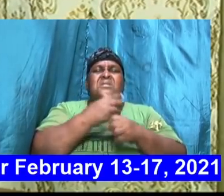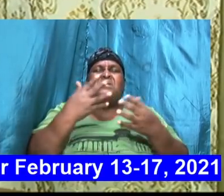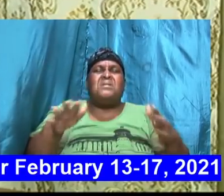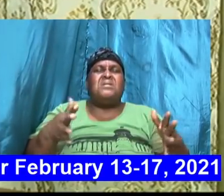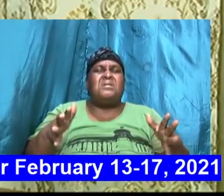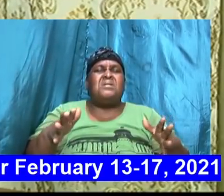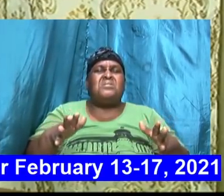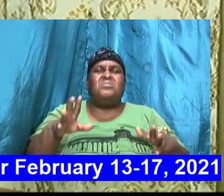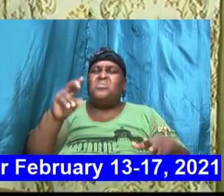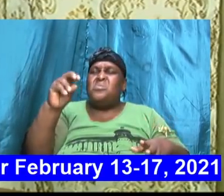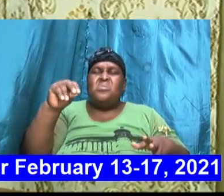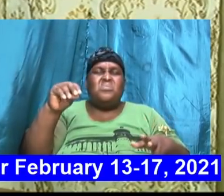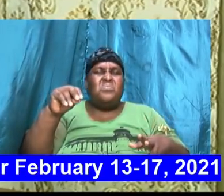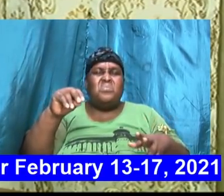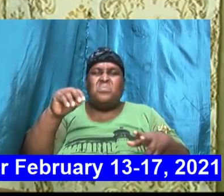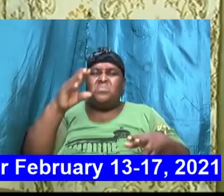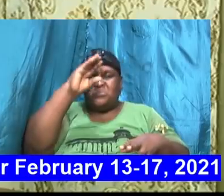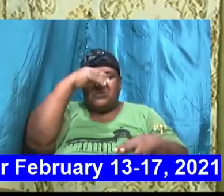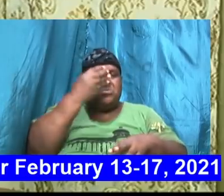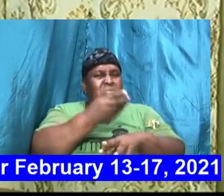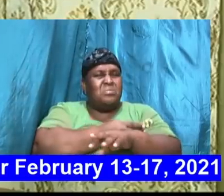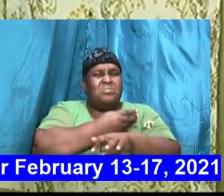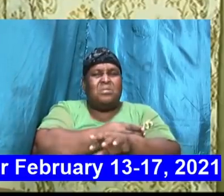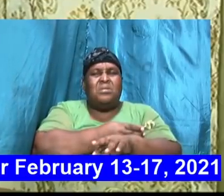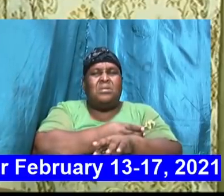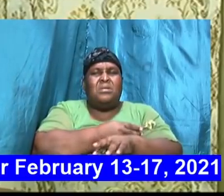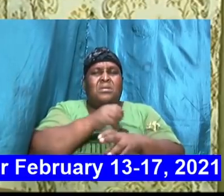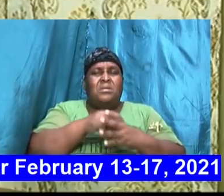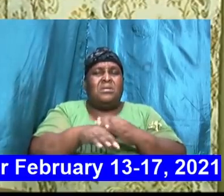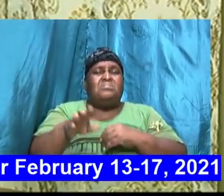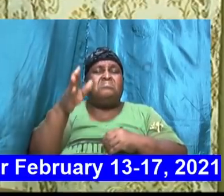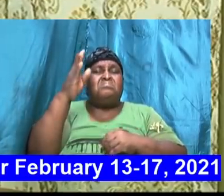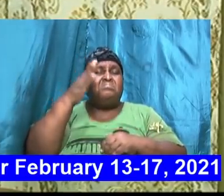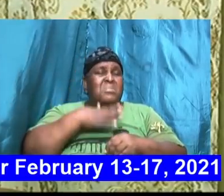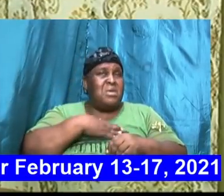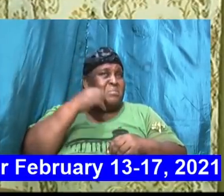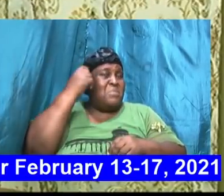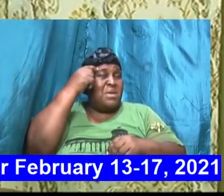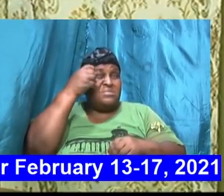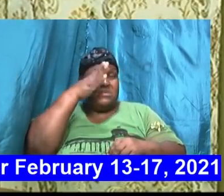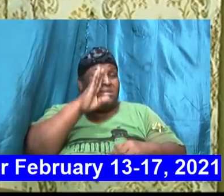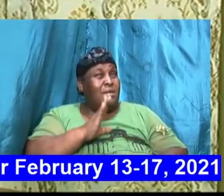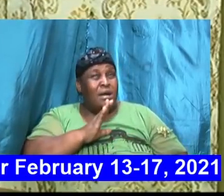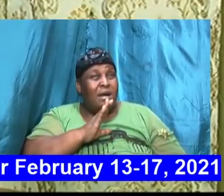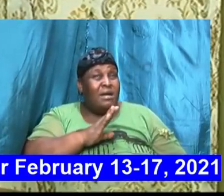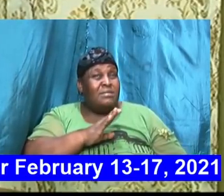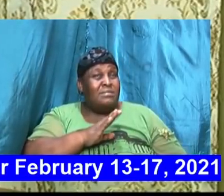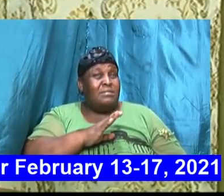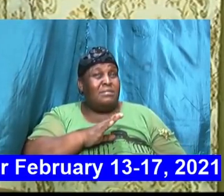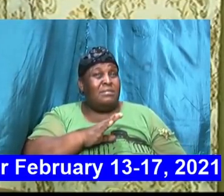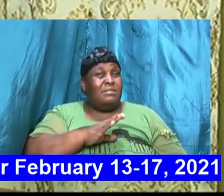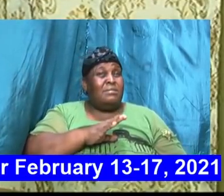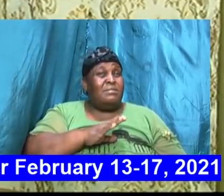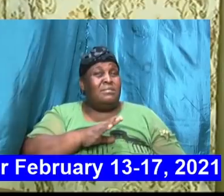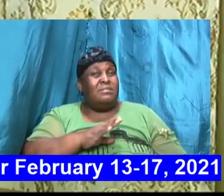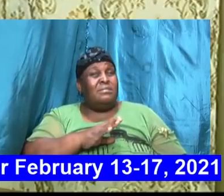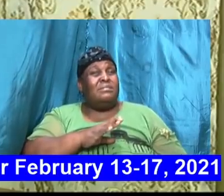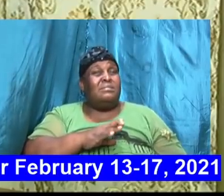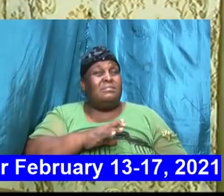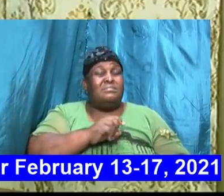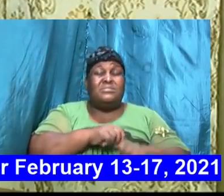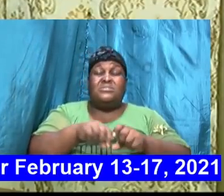he must have been saying if it was me in my mind I would have been saying God a certain time has